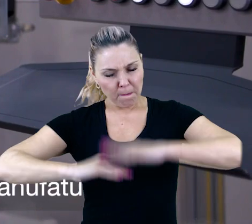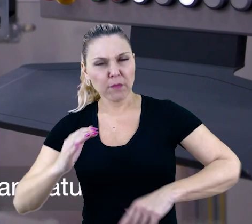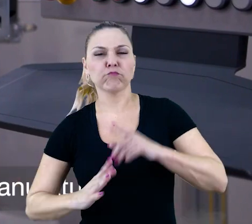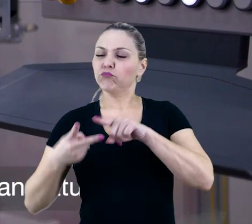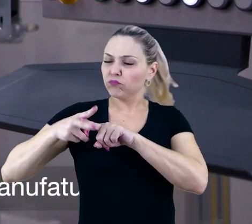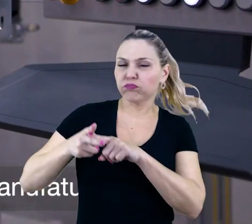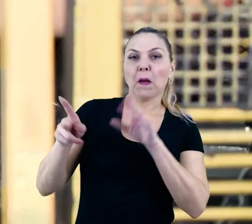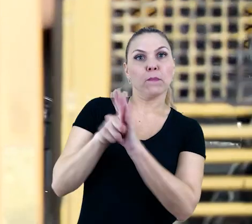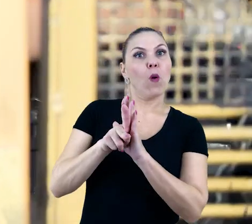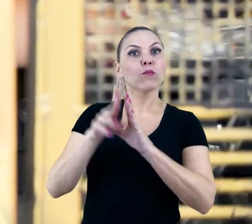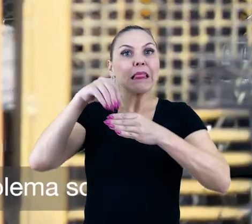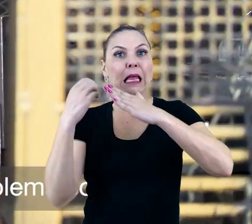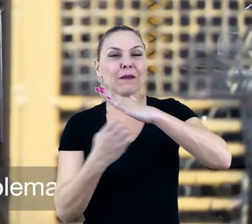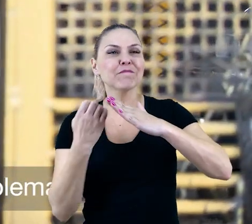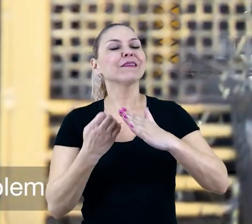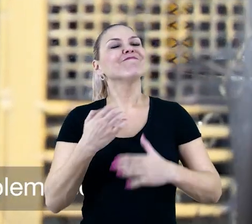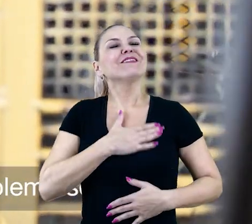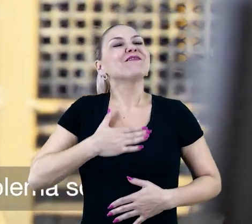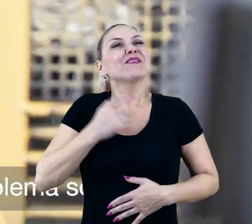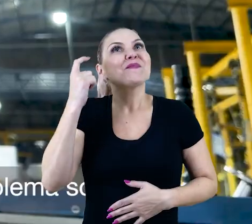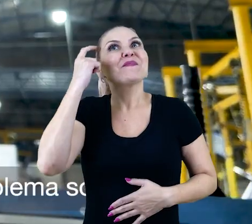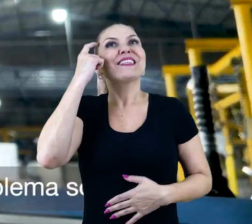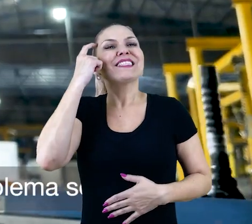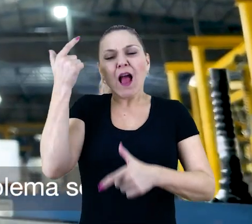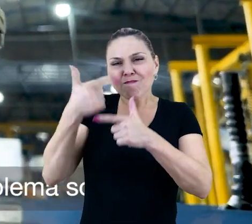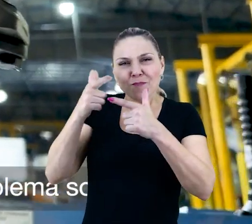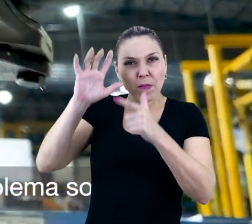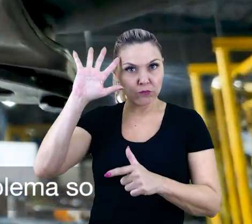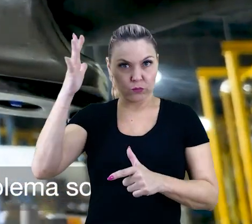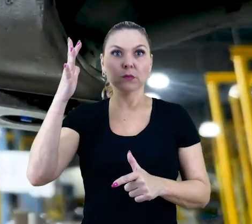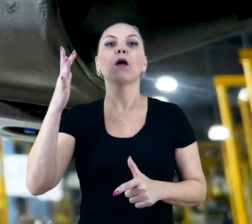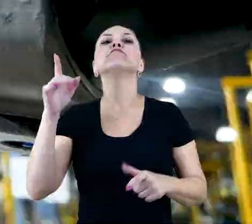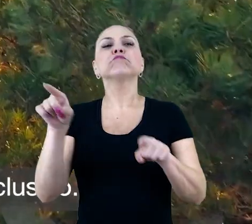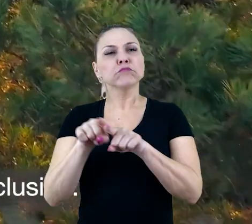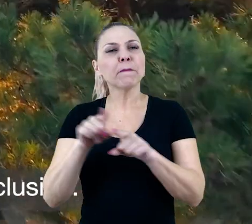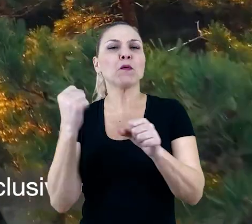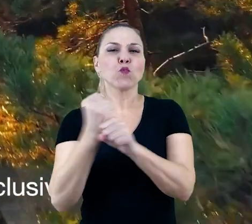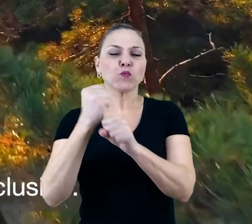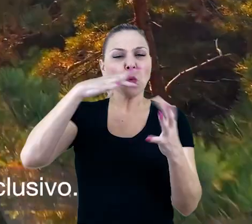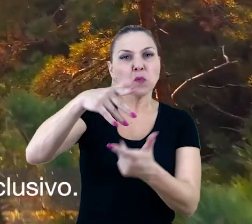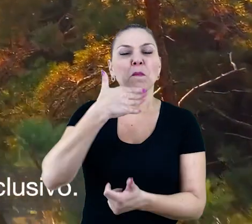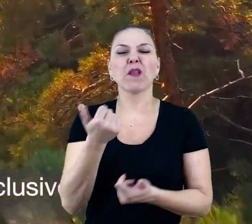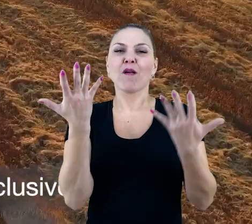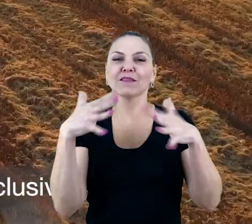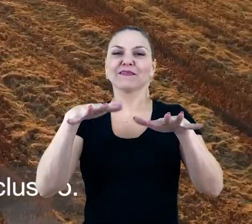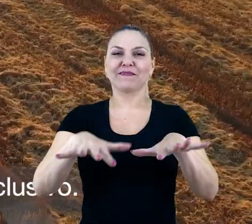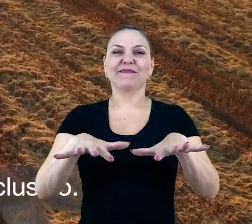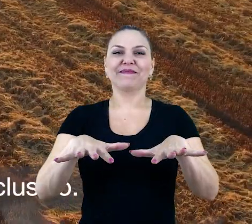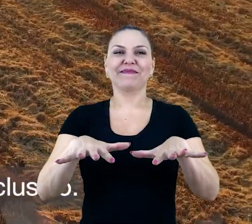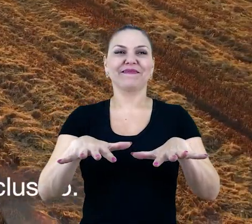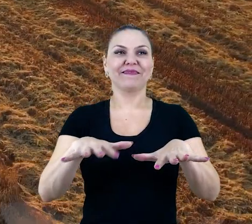manufacturing operations. I like to think how we are fixing a societal problem while building a better and more